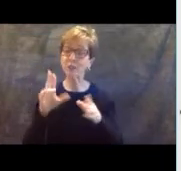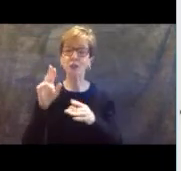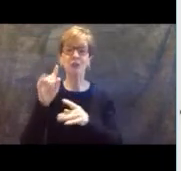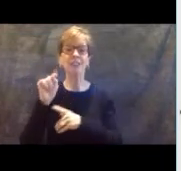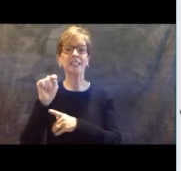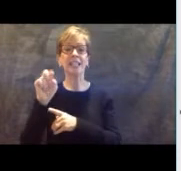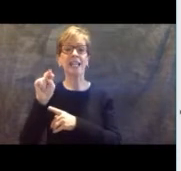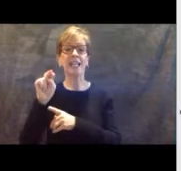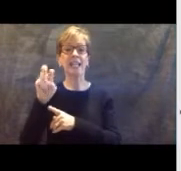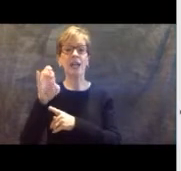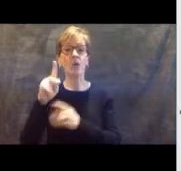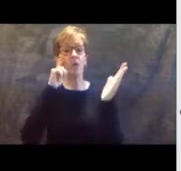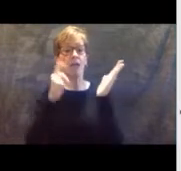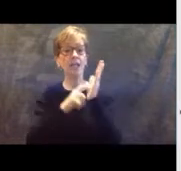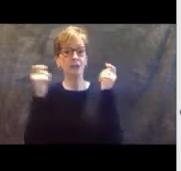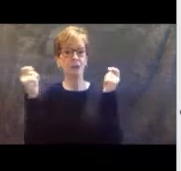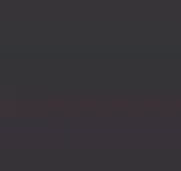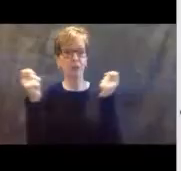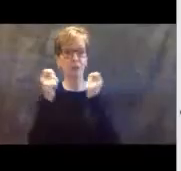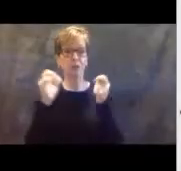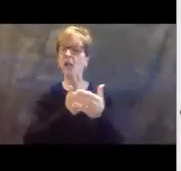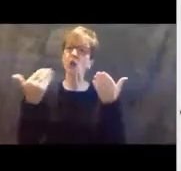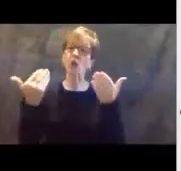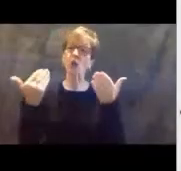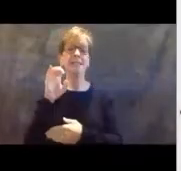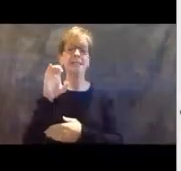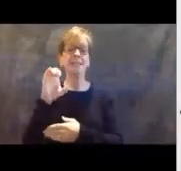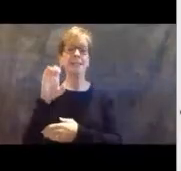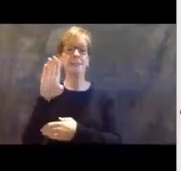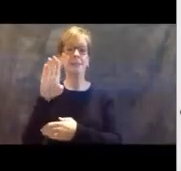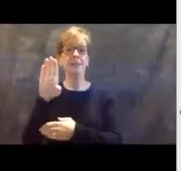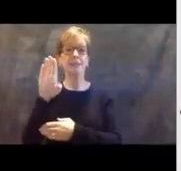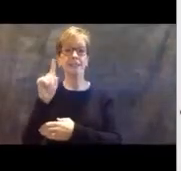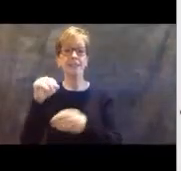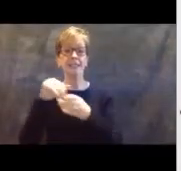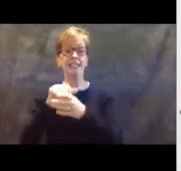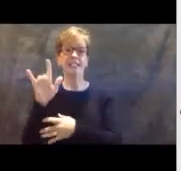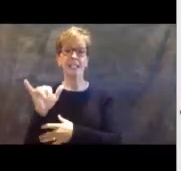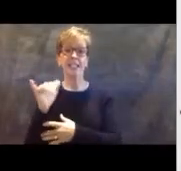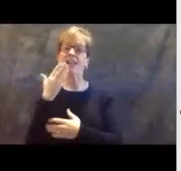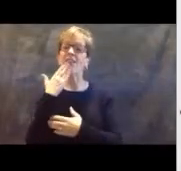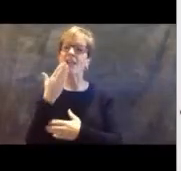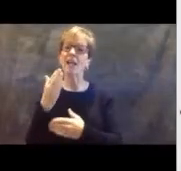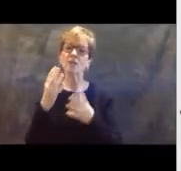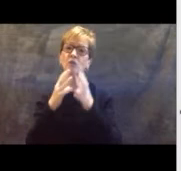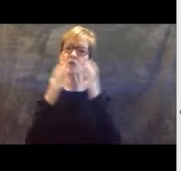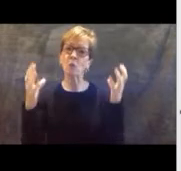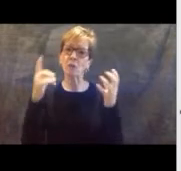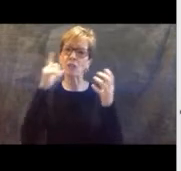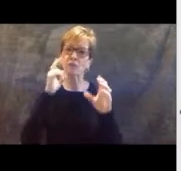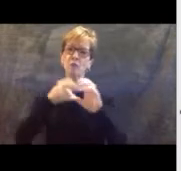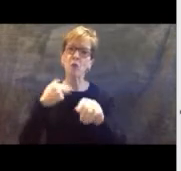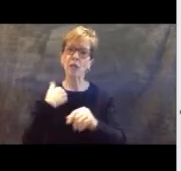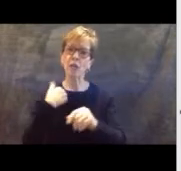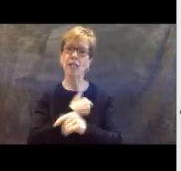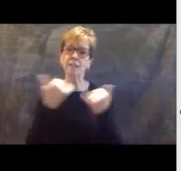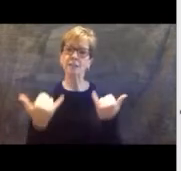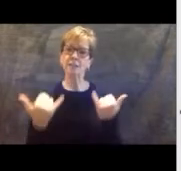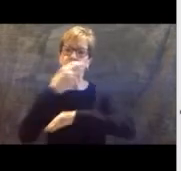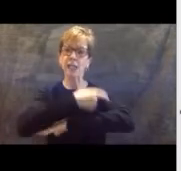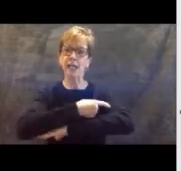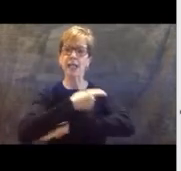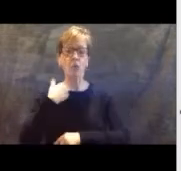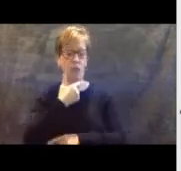in honor of our newest NBCTs in Kentucky. Thank you so much for joining us today. We know how much time,